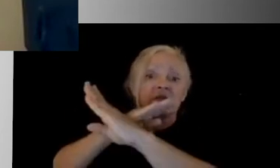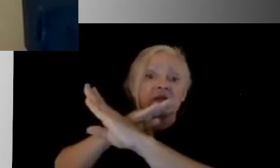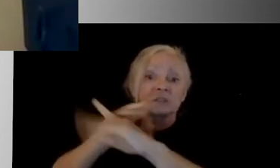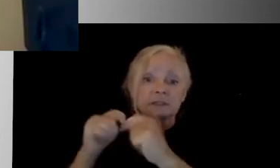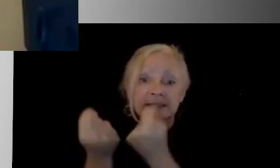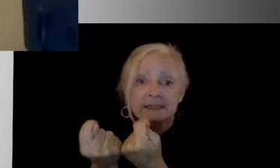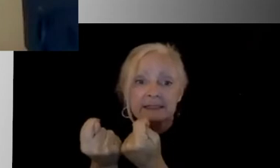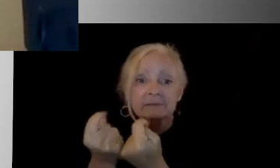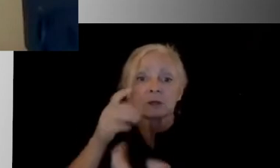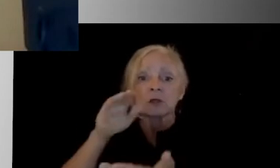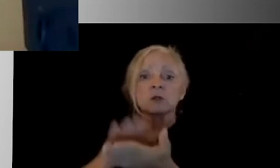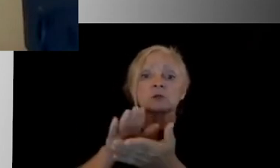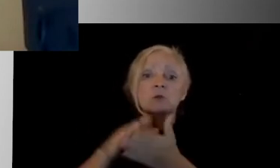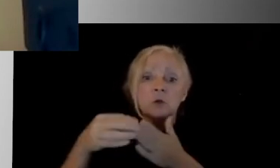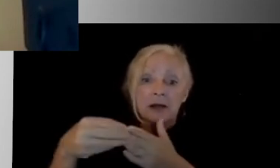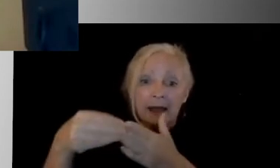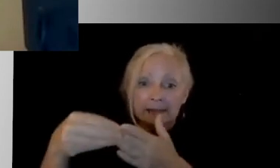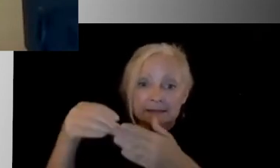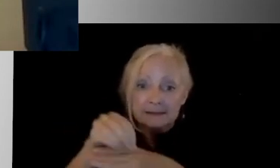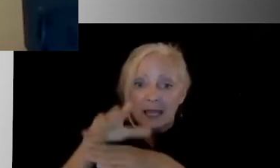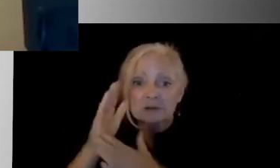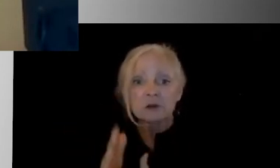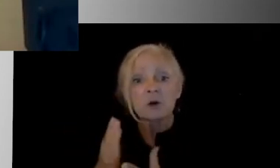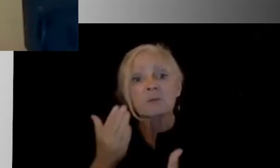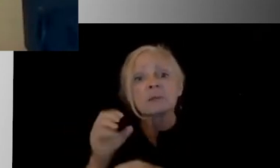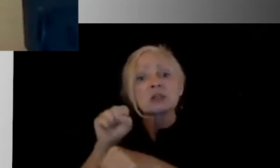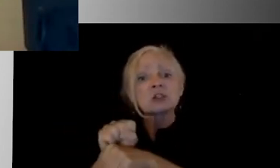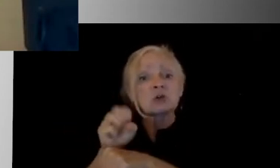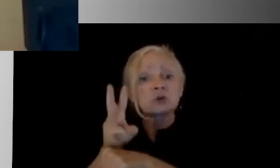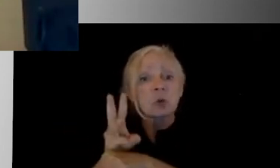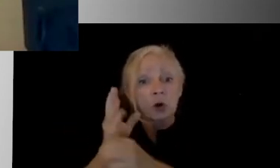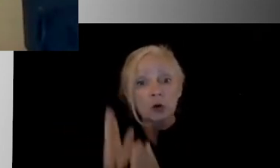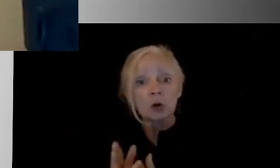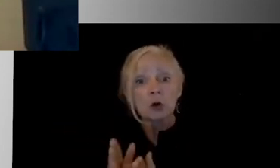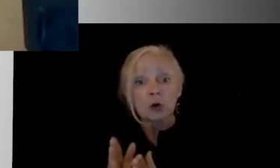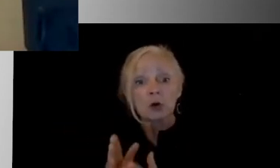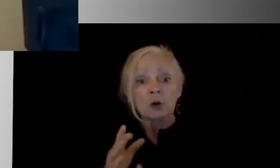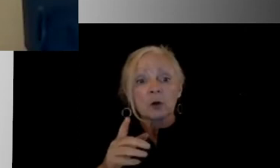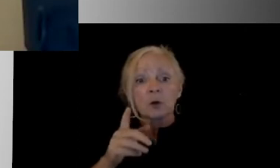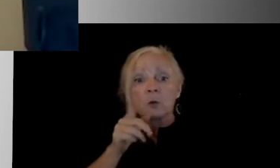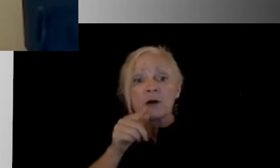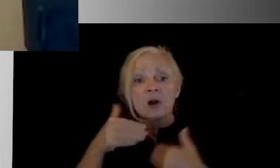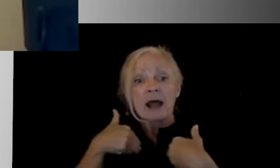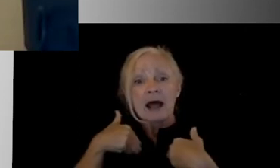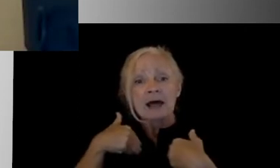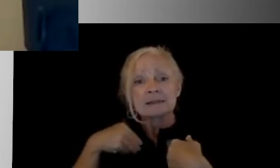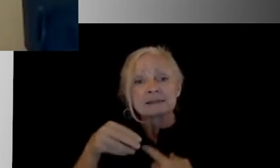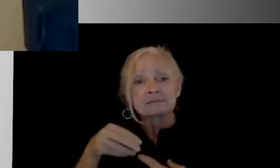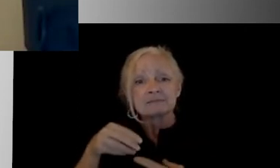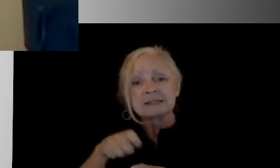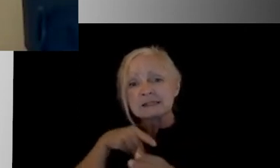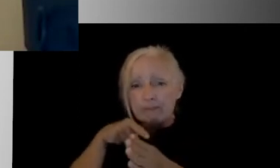counselor, if it's maybe sometimes a social worker on staff at the school, whoever has that special training to